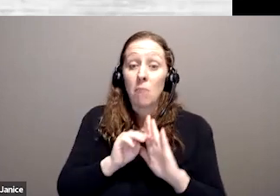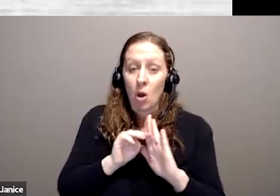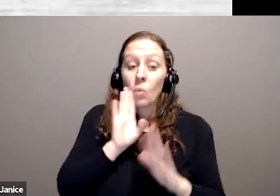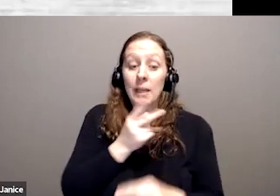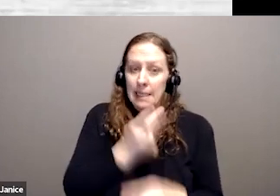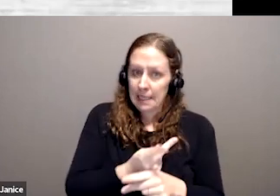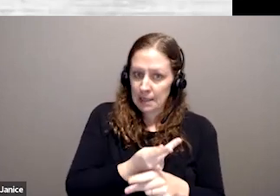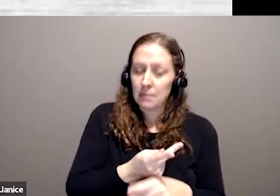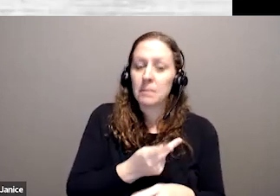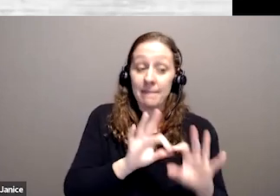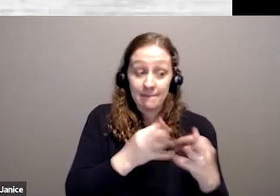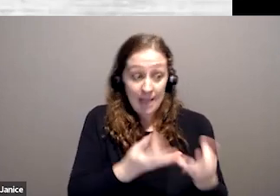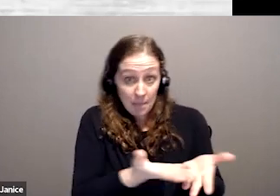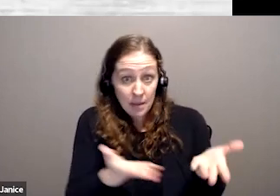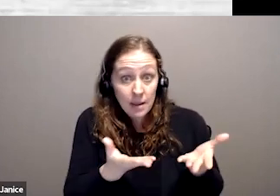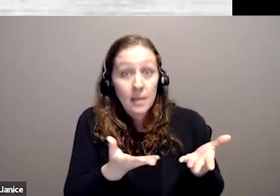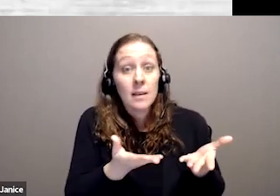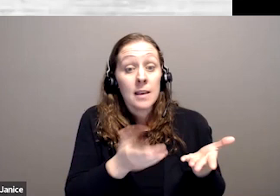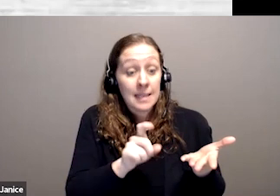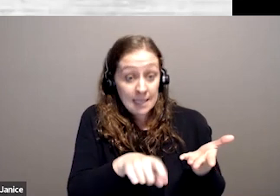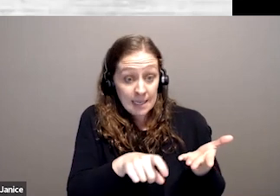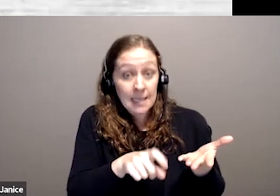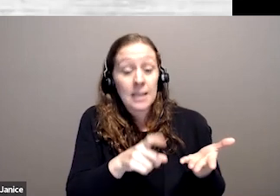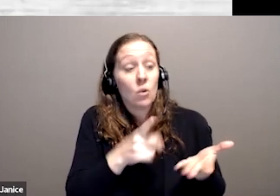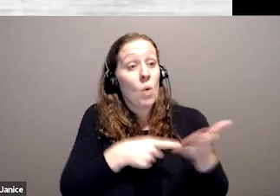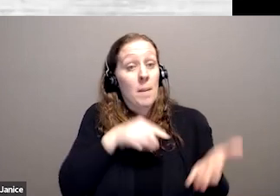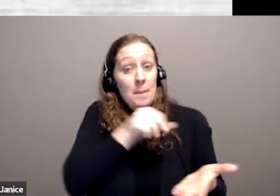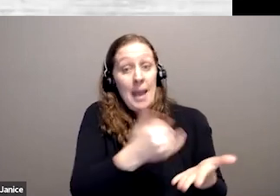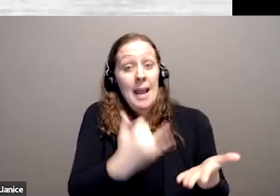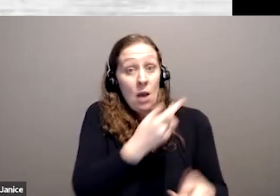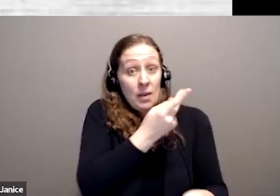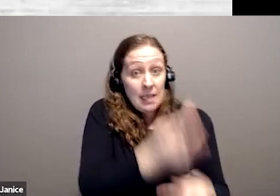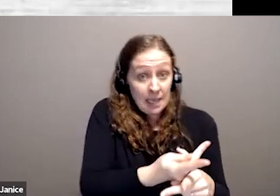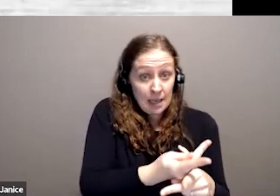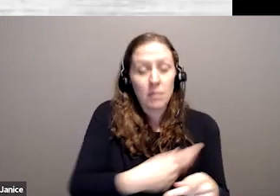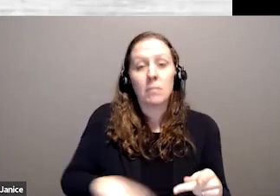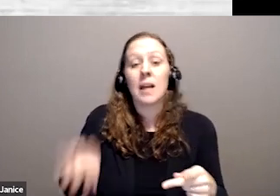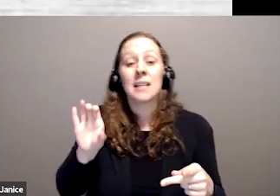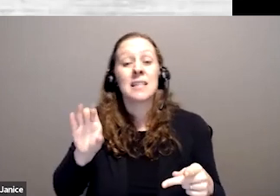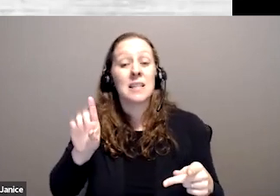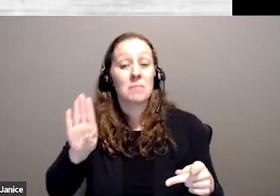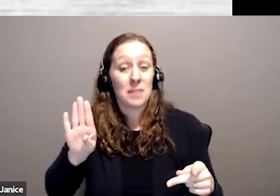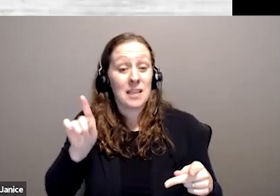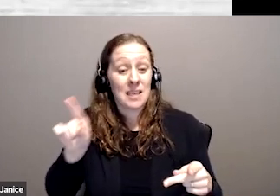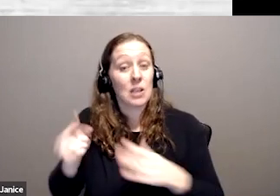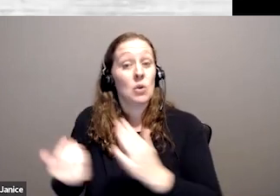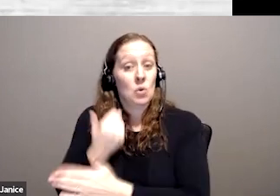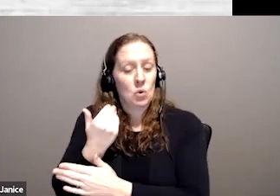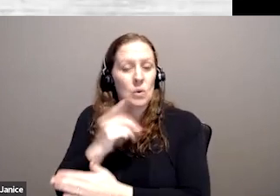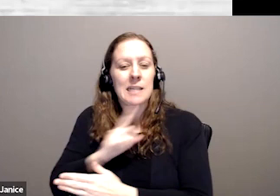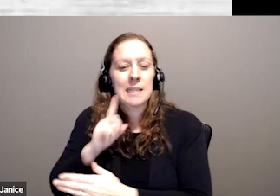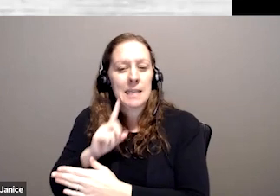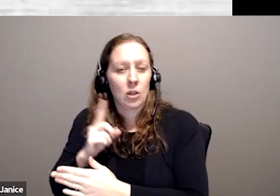benefits for the families where they're paid where we're paying now and should adopt an adequate single benefit unit for the new CDB.